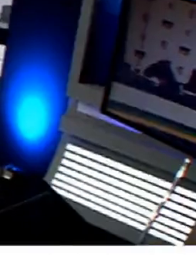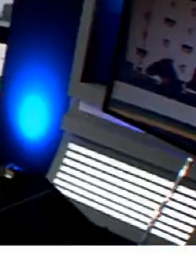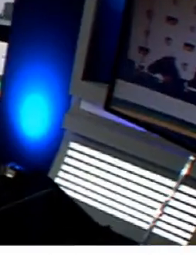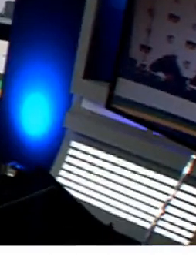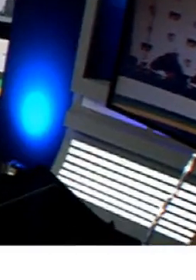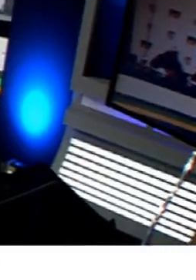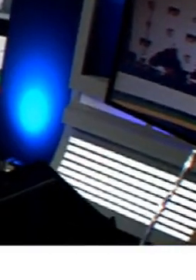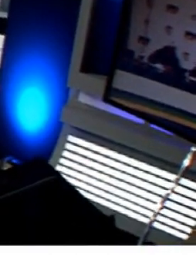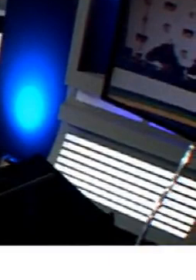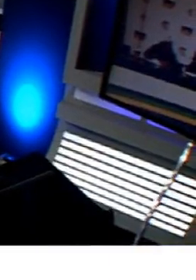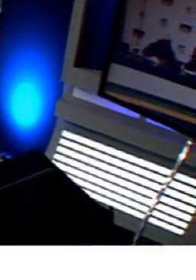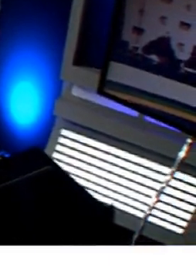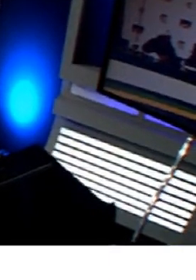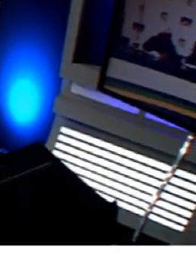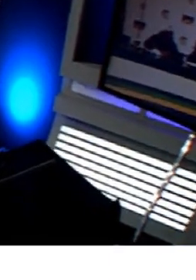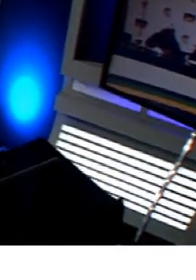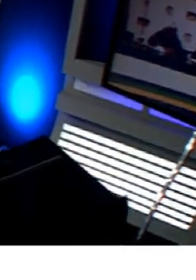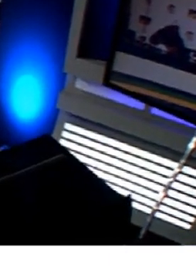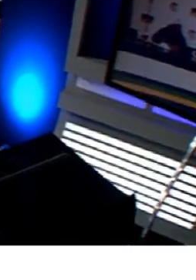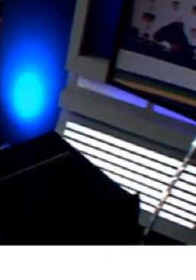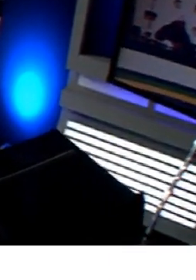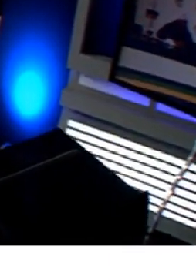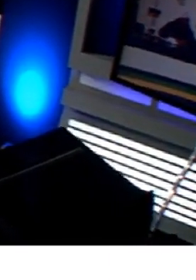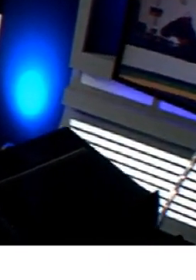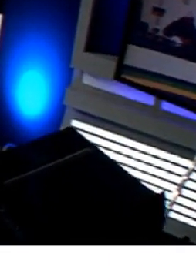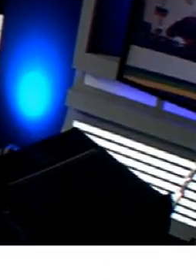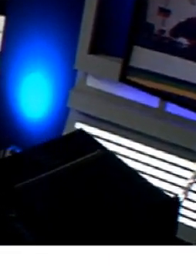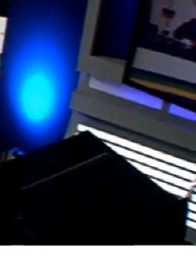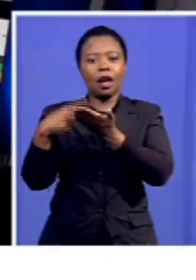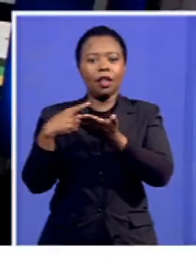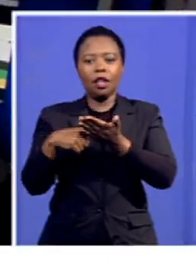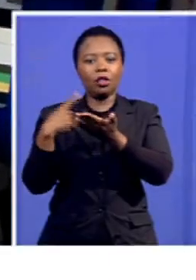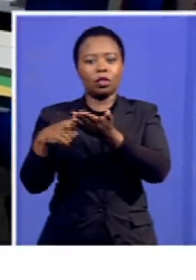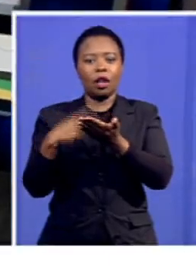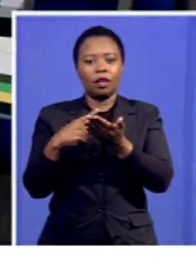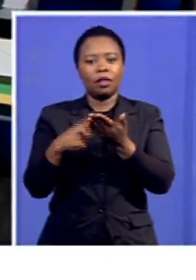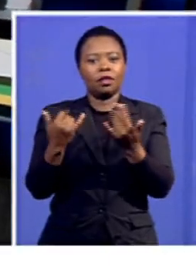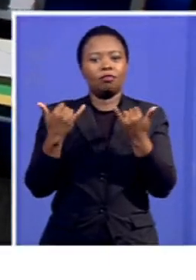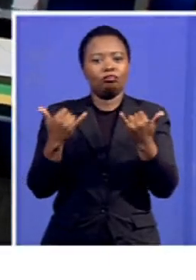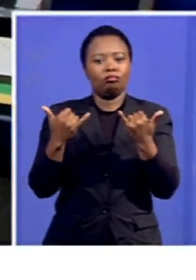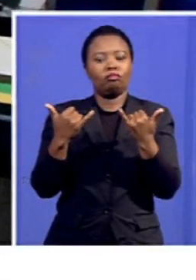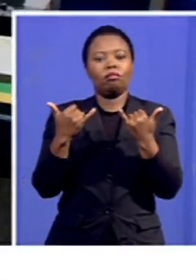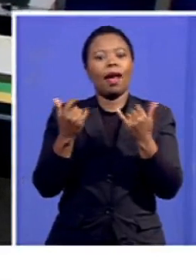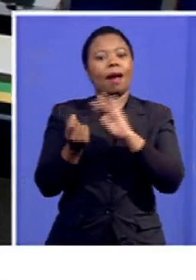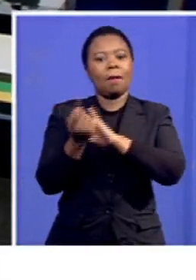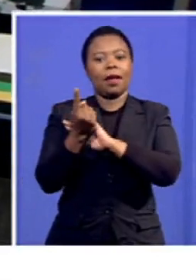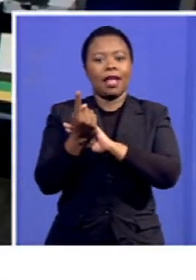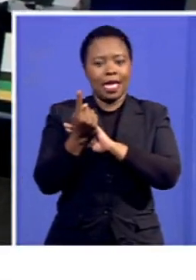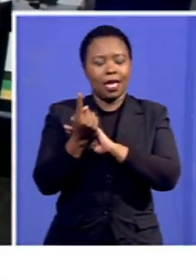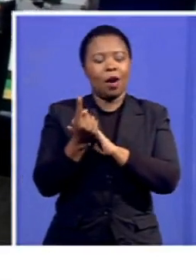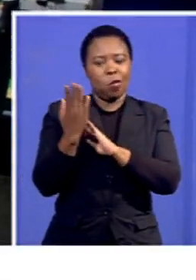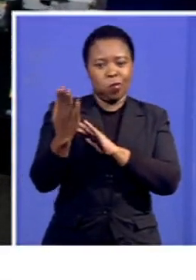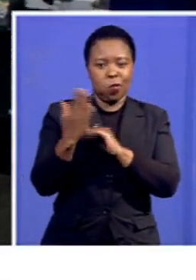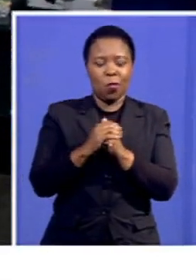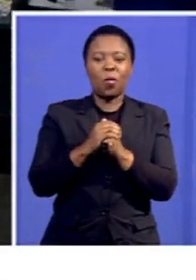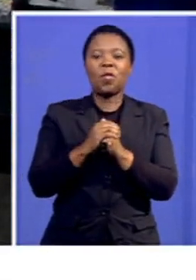all right we come out of that dialogue on economic transformation currently underway at Lutule house this is